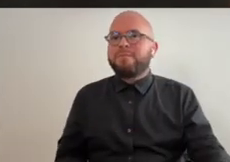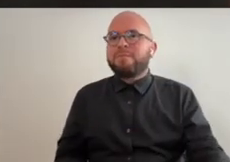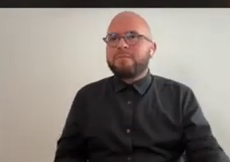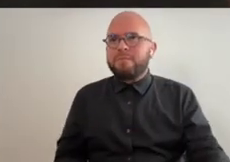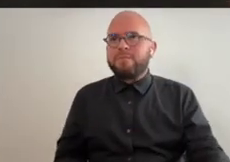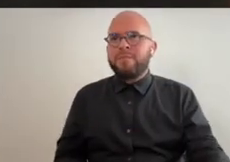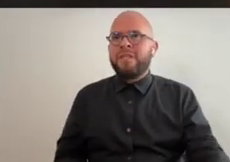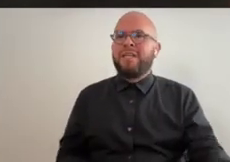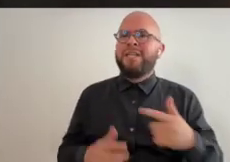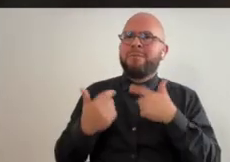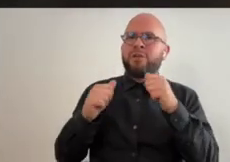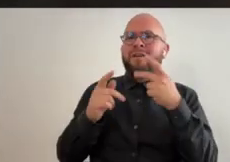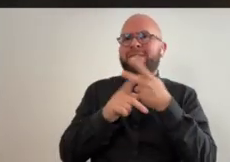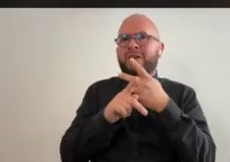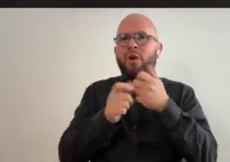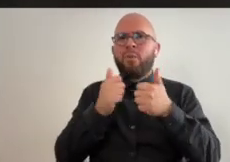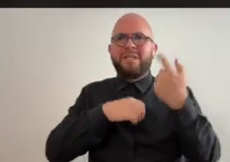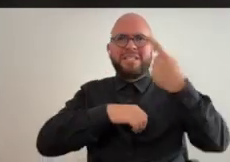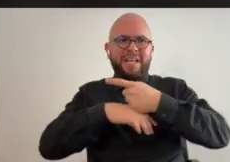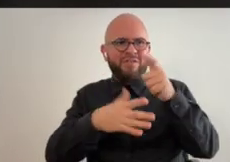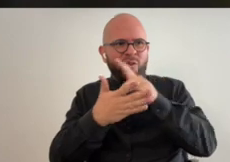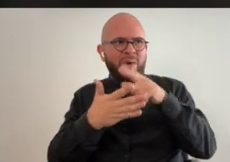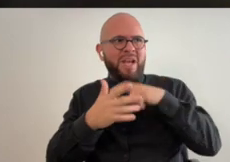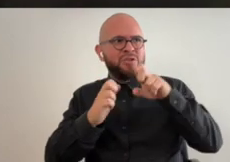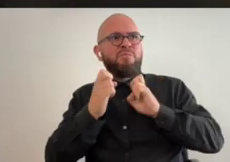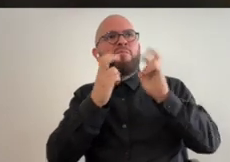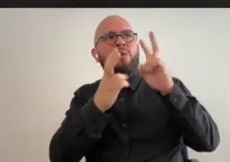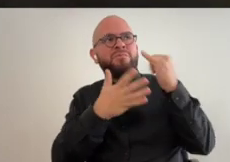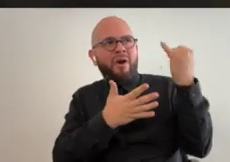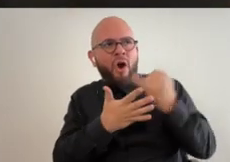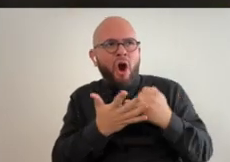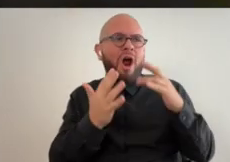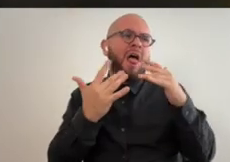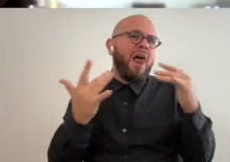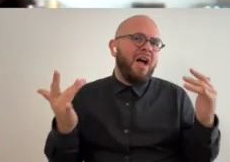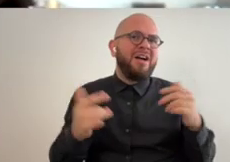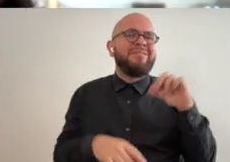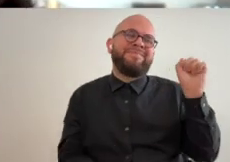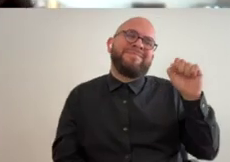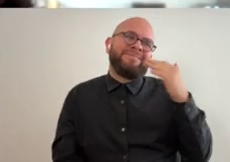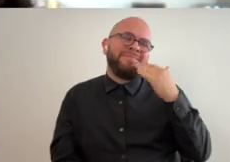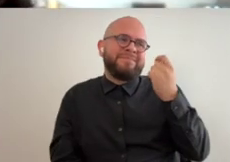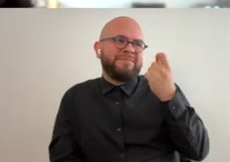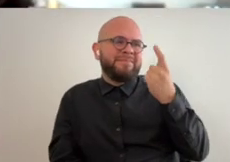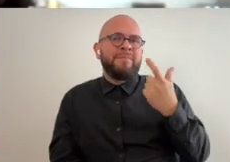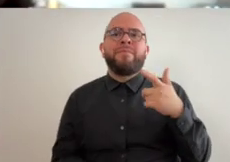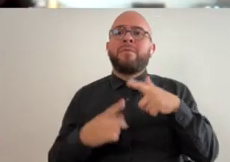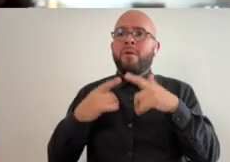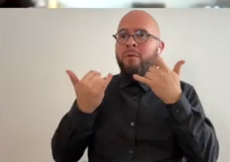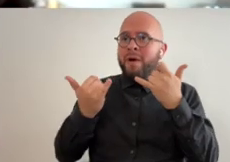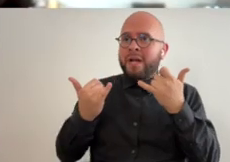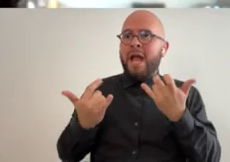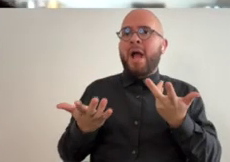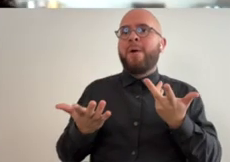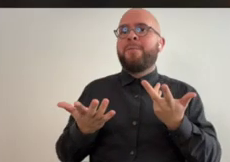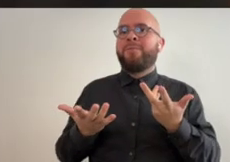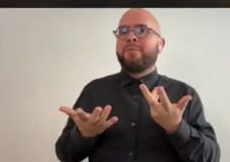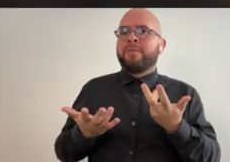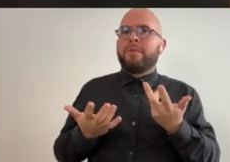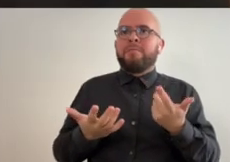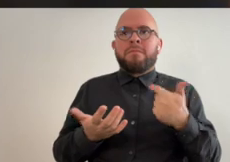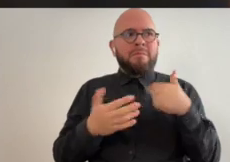trying to figure out what day of the week should i post about my art stuff so yeah that's figuring it out but right now currently